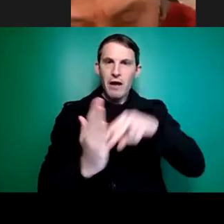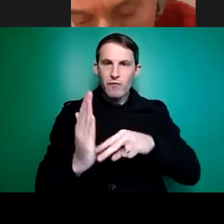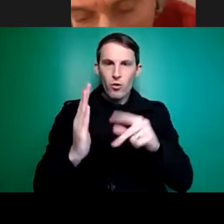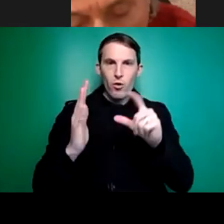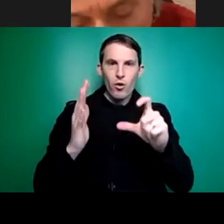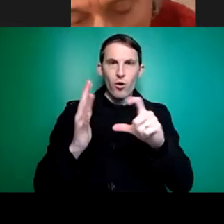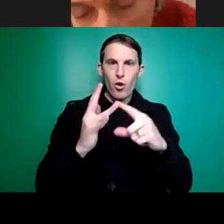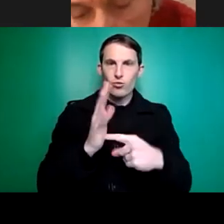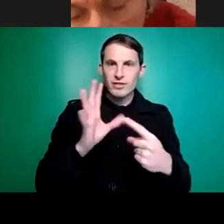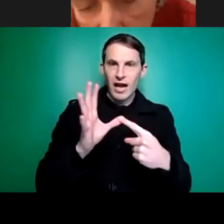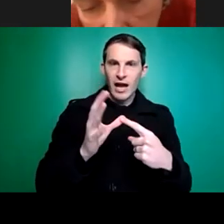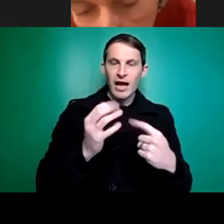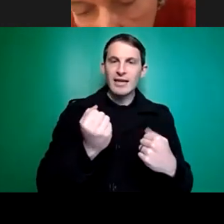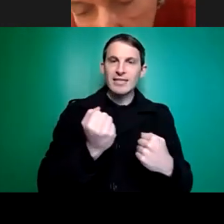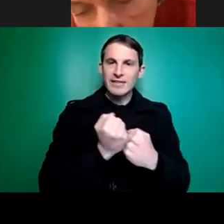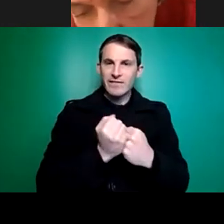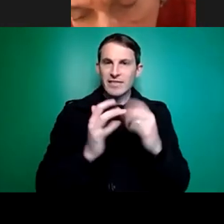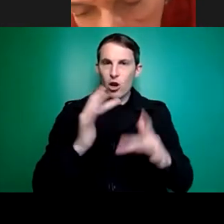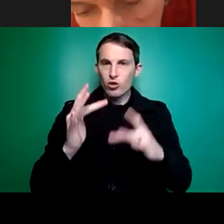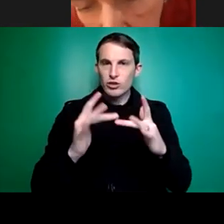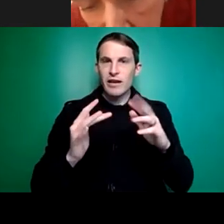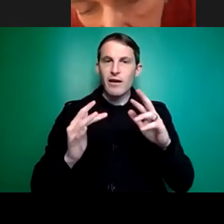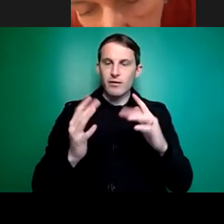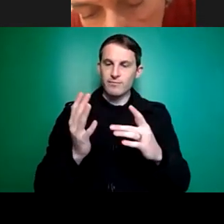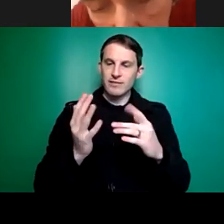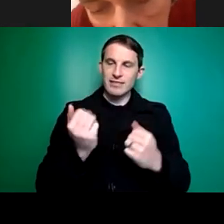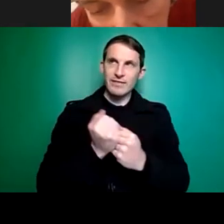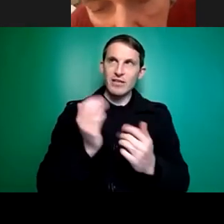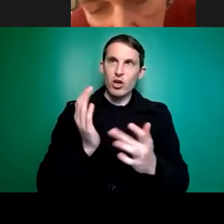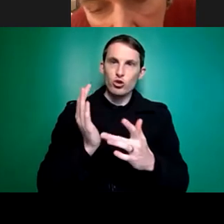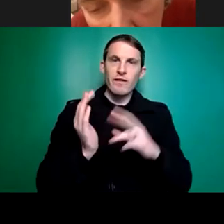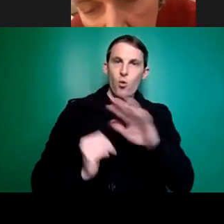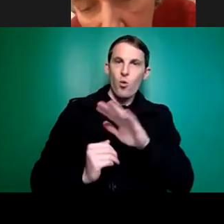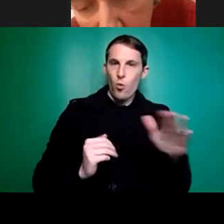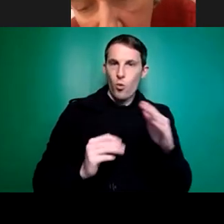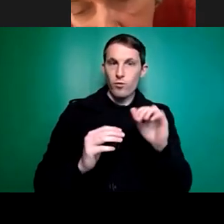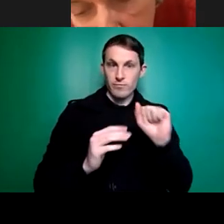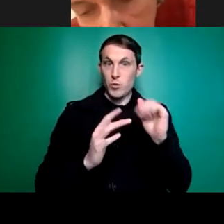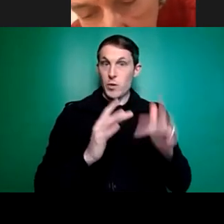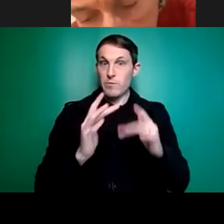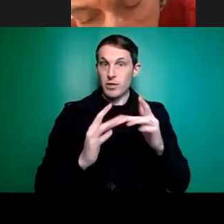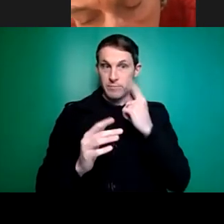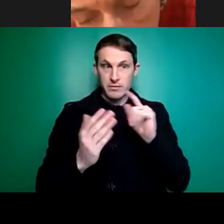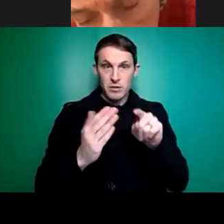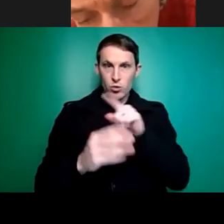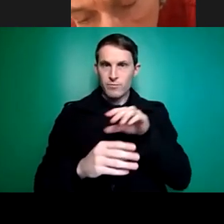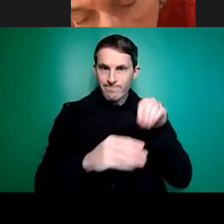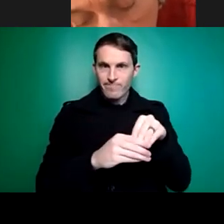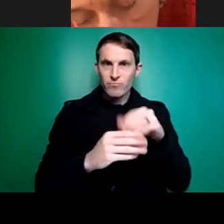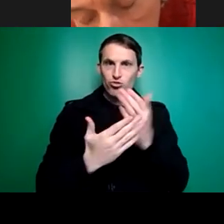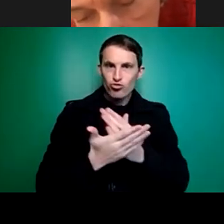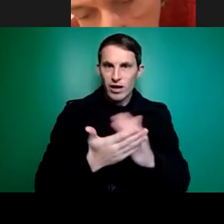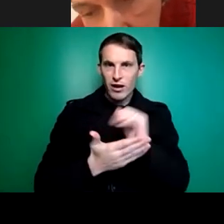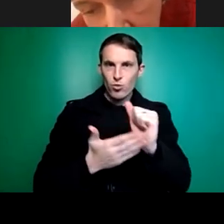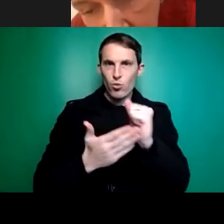Assistive Technology for All website and get involved. We need your stories, we need you to share the knowledge that